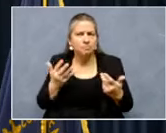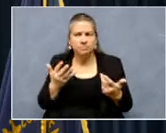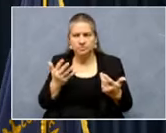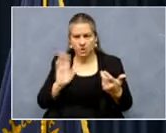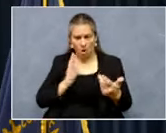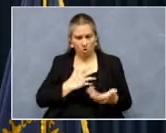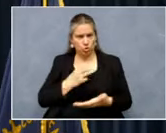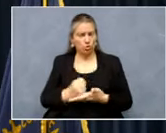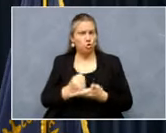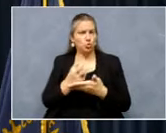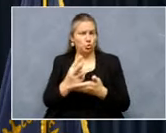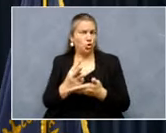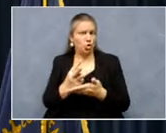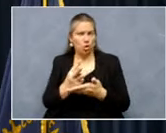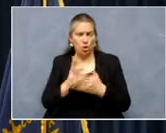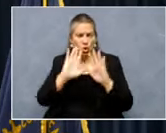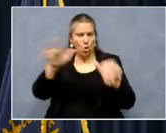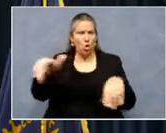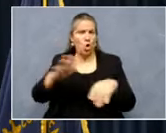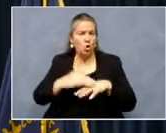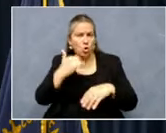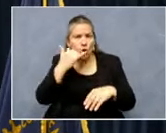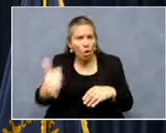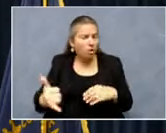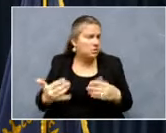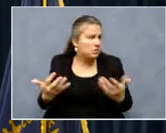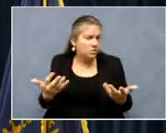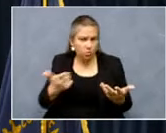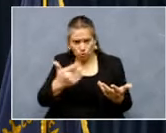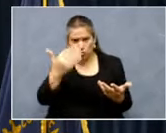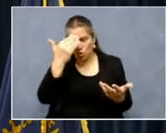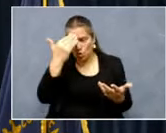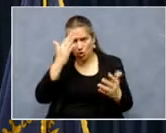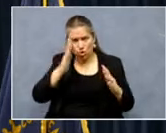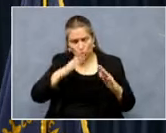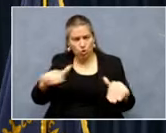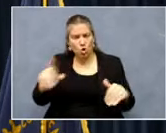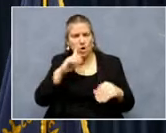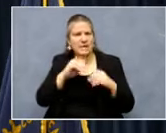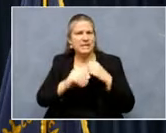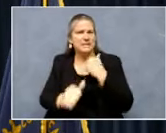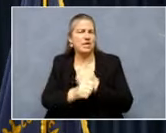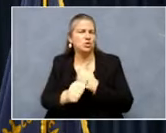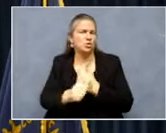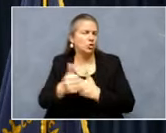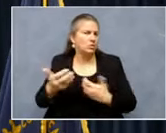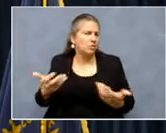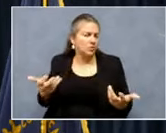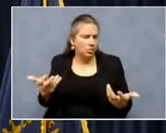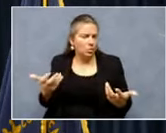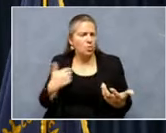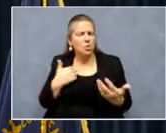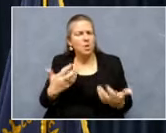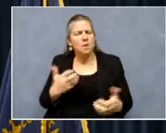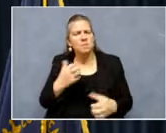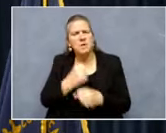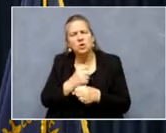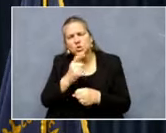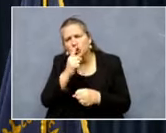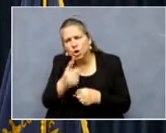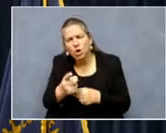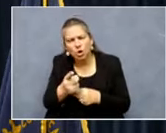that was still going out on calls because you knew children were in danger. Uh, we want to make sure that